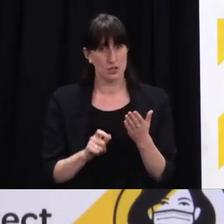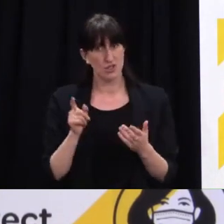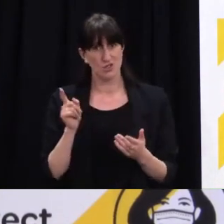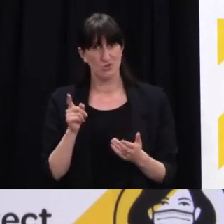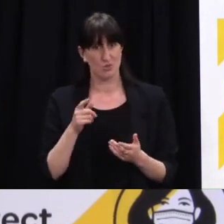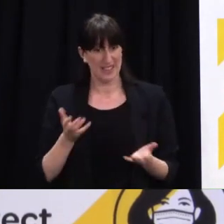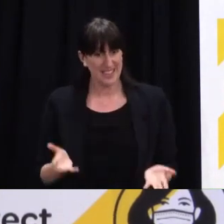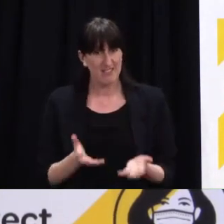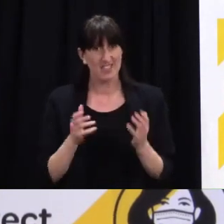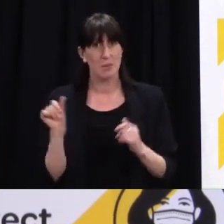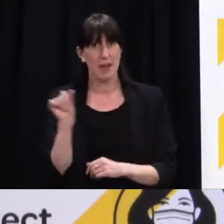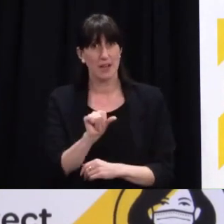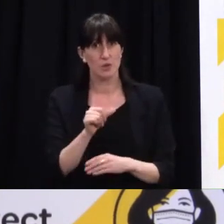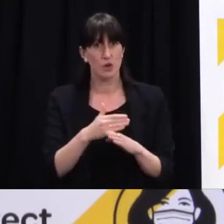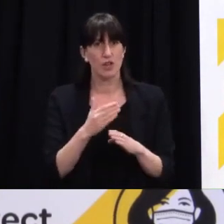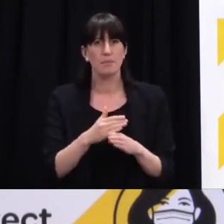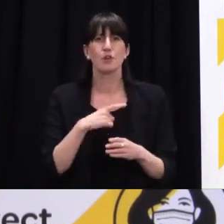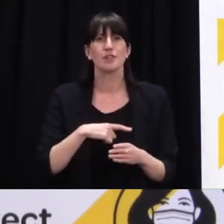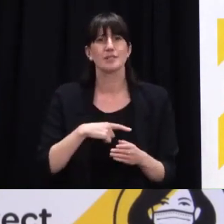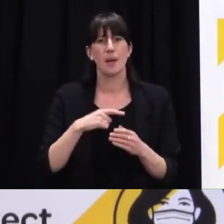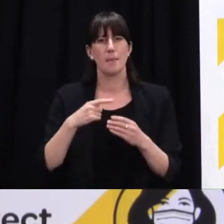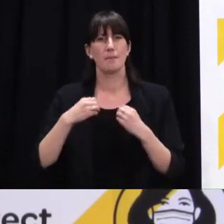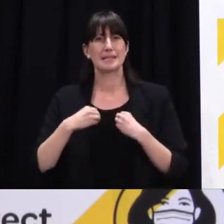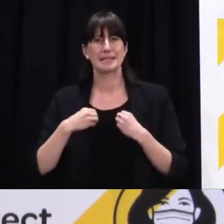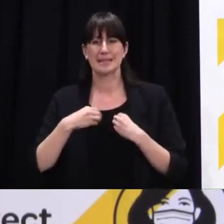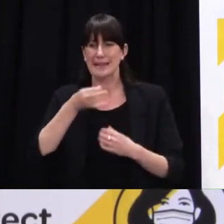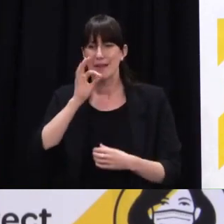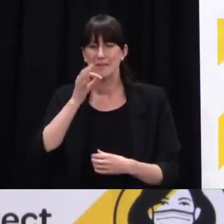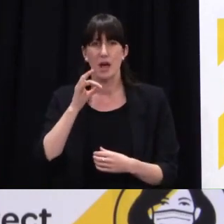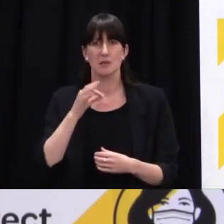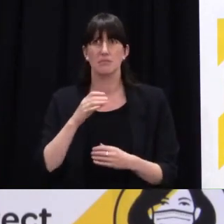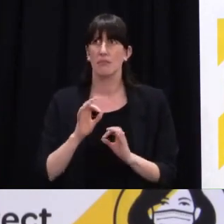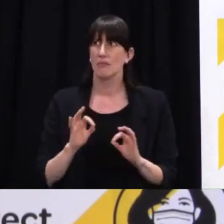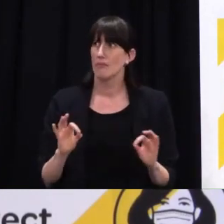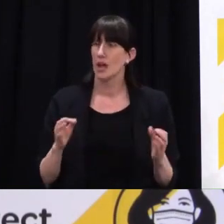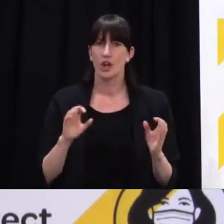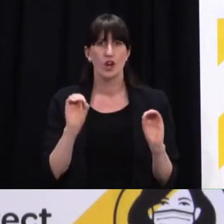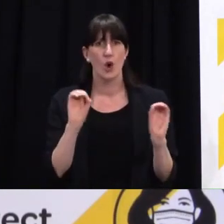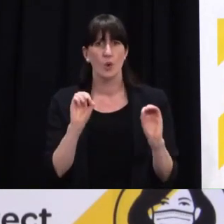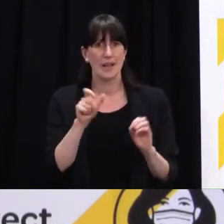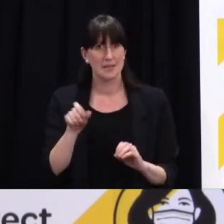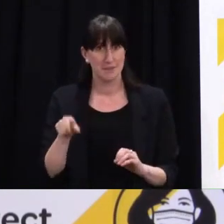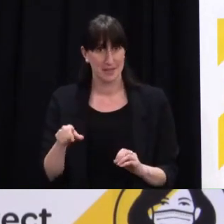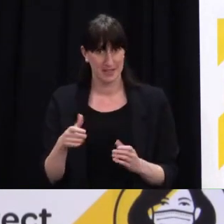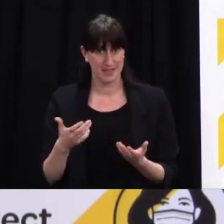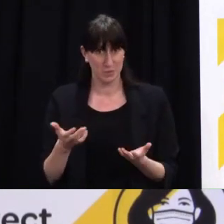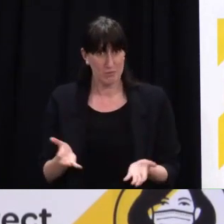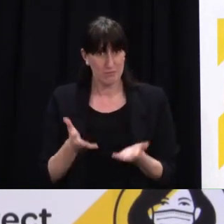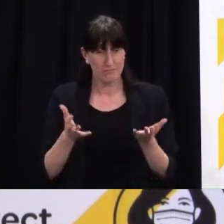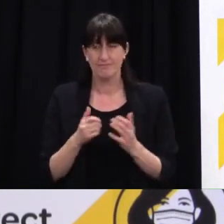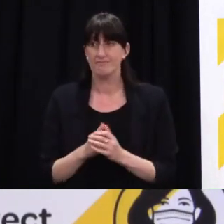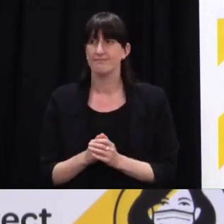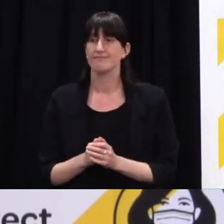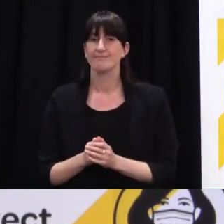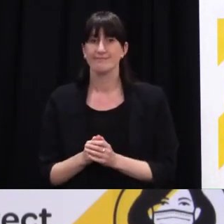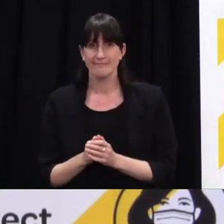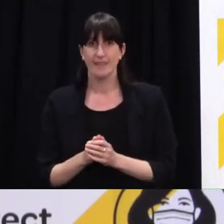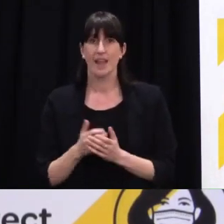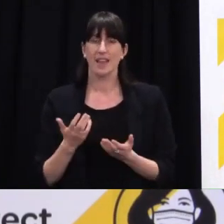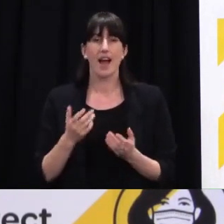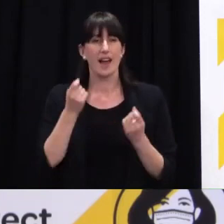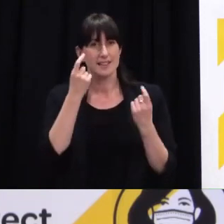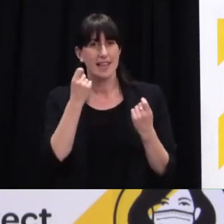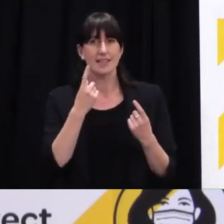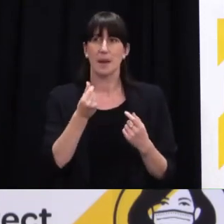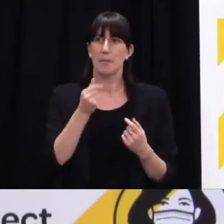always been our position different departments will of course be issuing different guidance and sometimes you know I notice that some you know start things